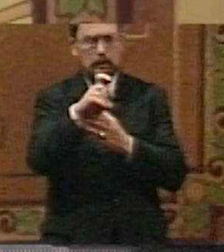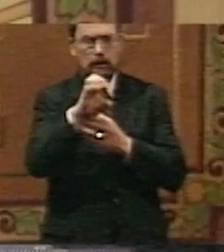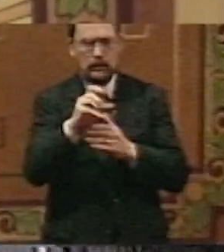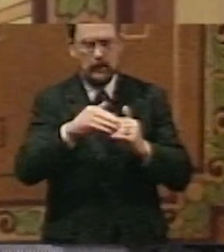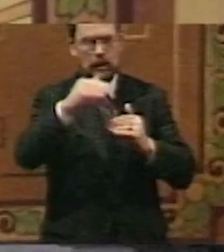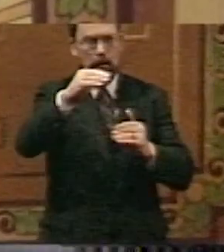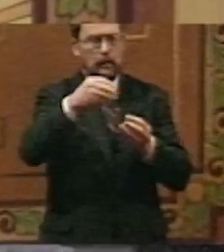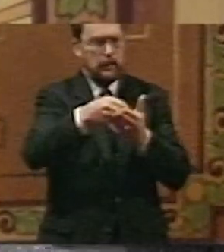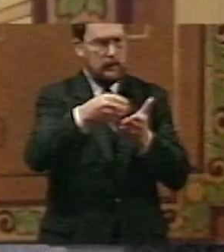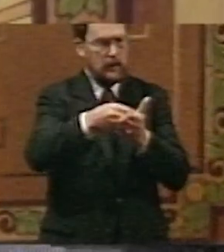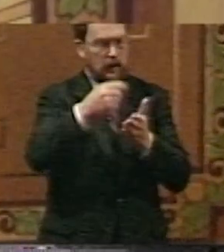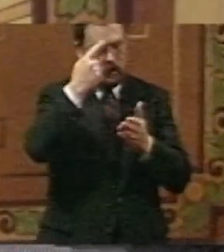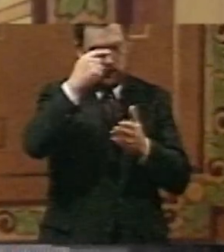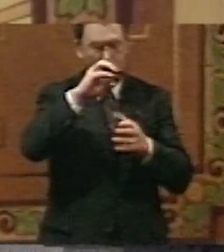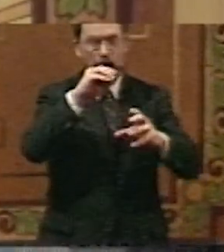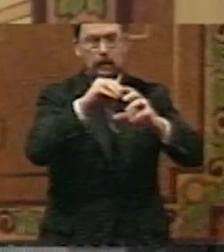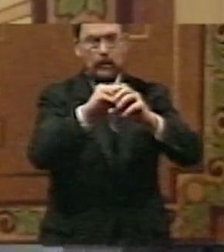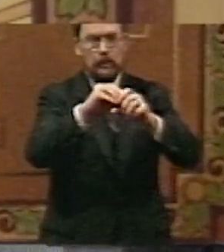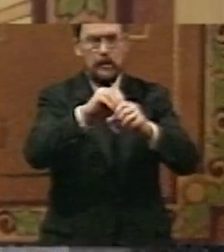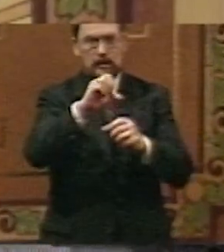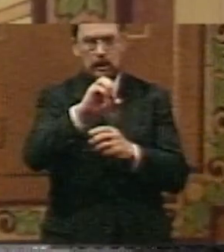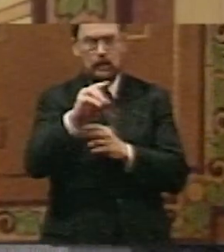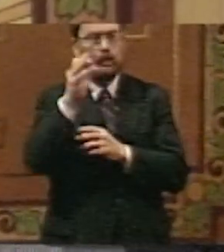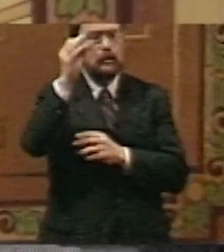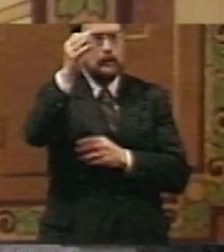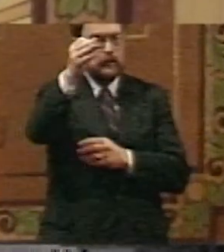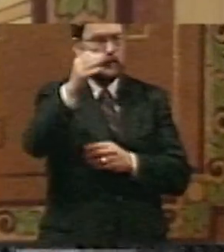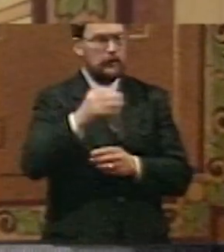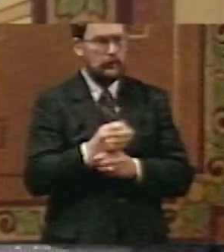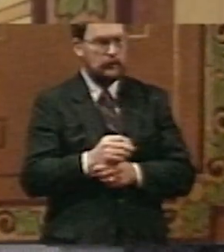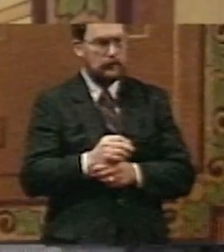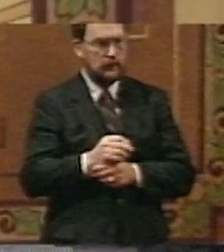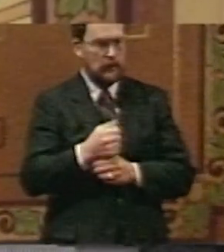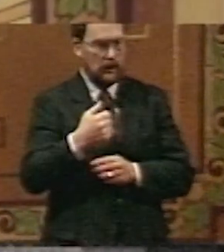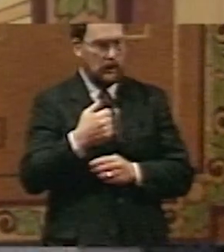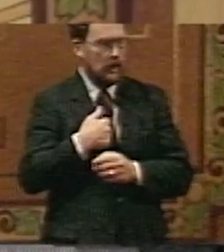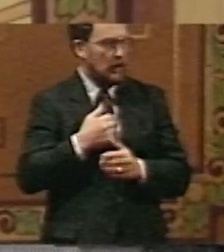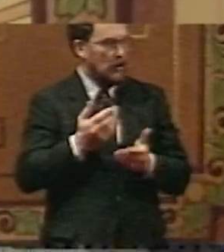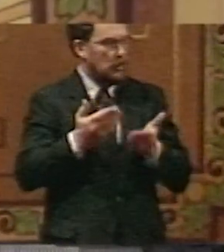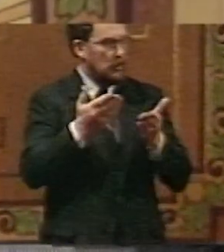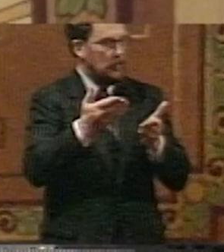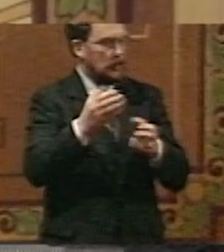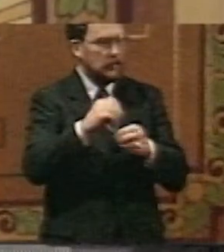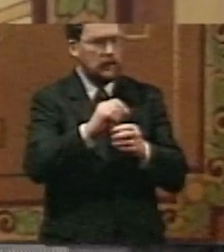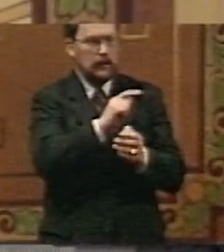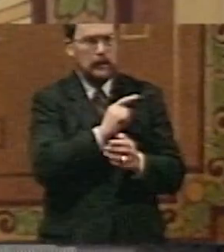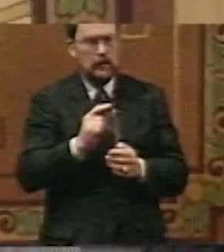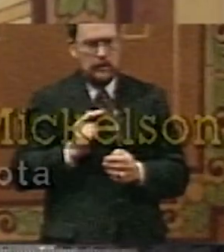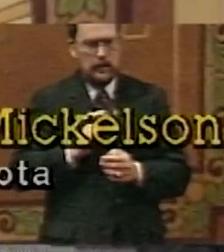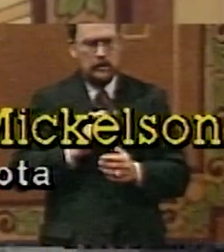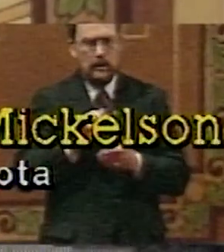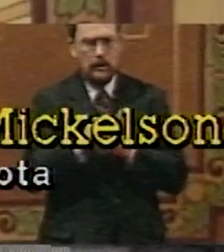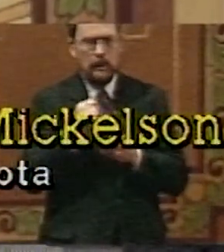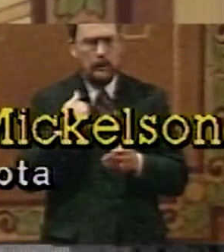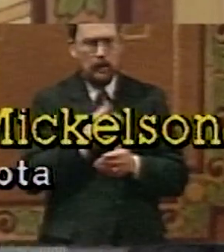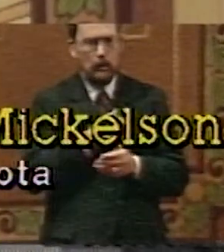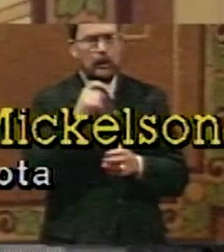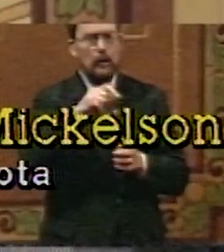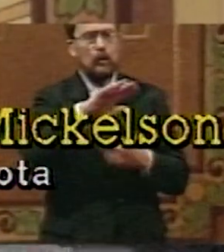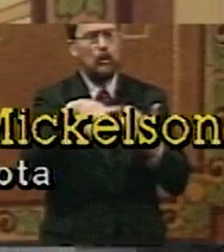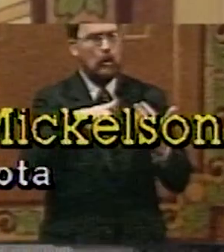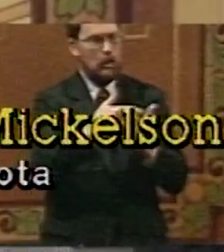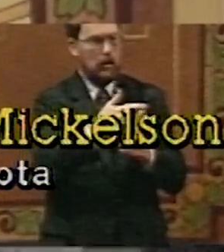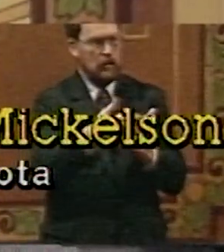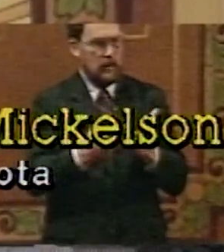in that fund for an investment in South Dakota's future. And I am going to propose in legislation that we can do all